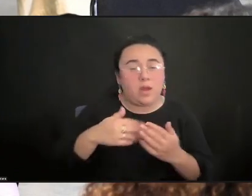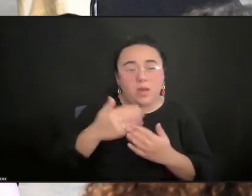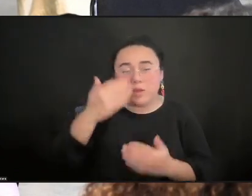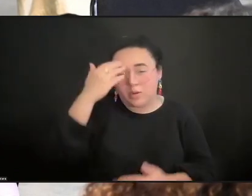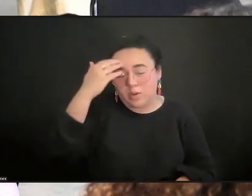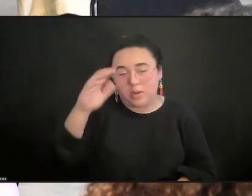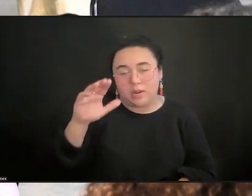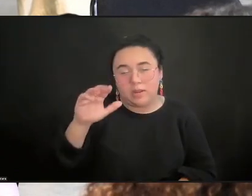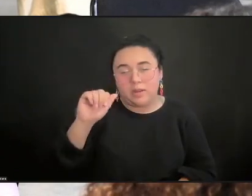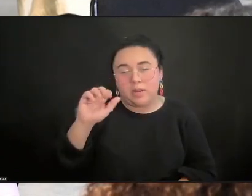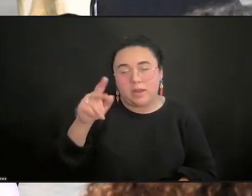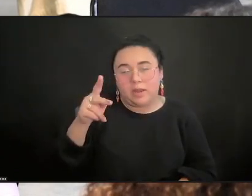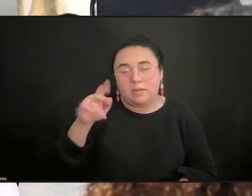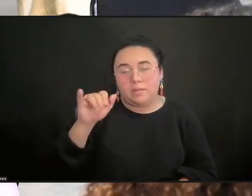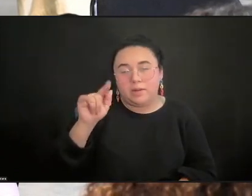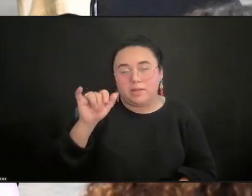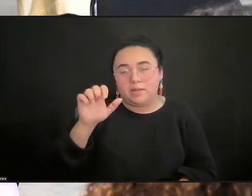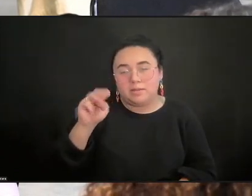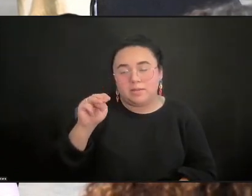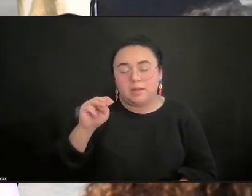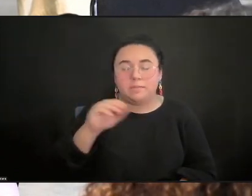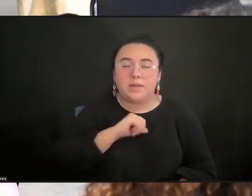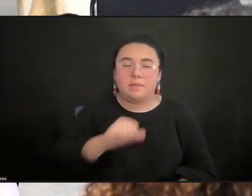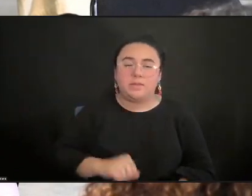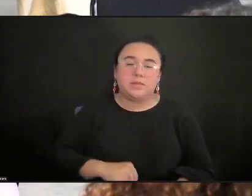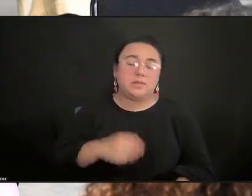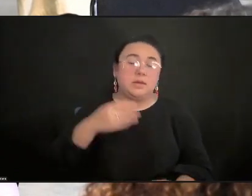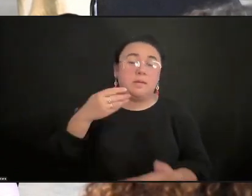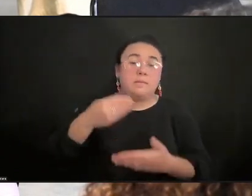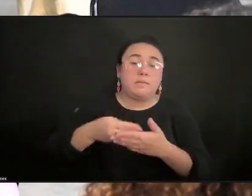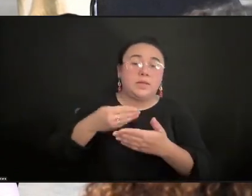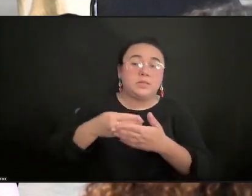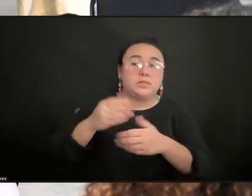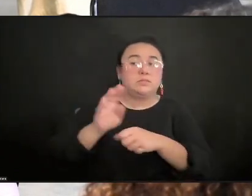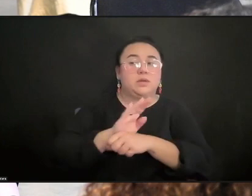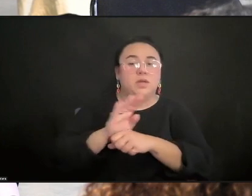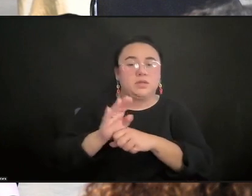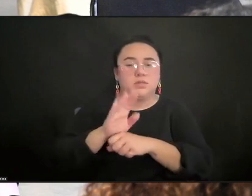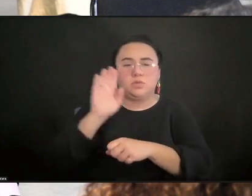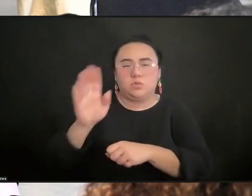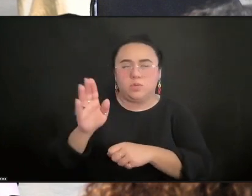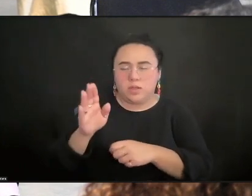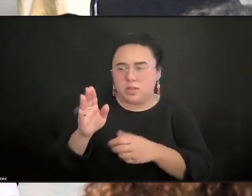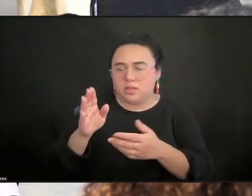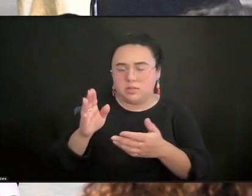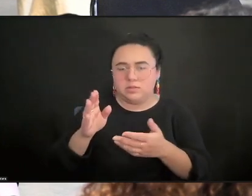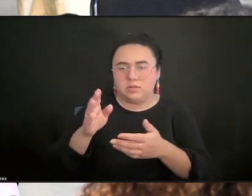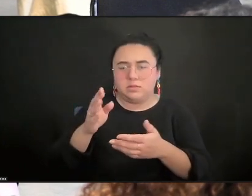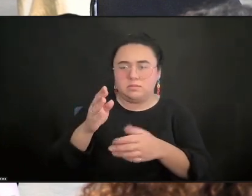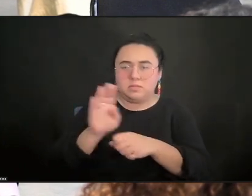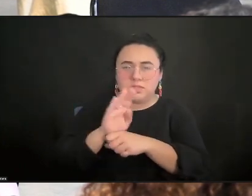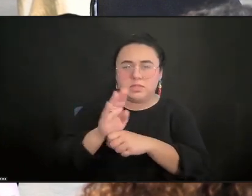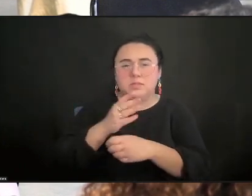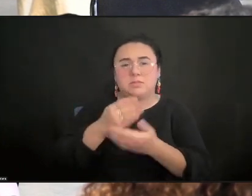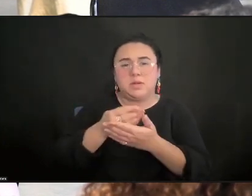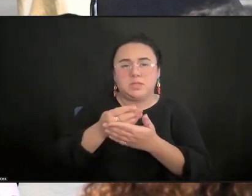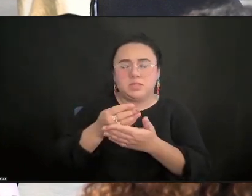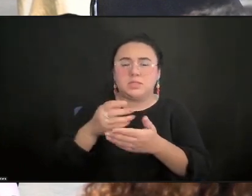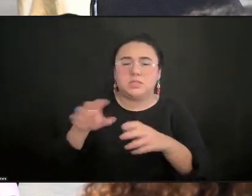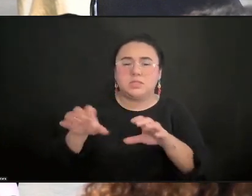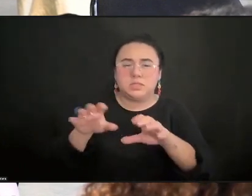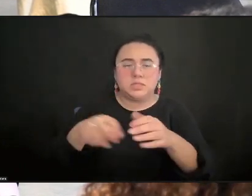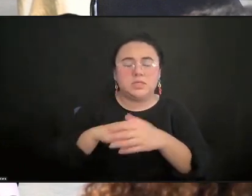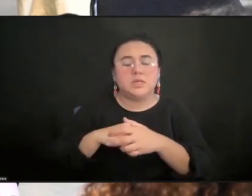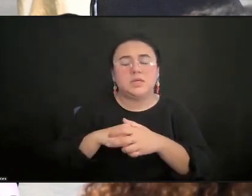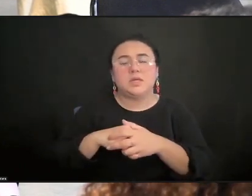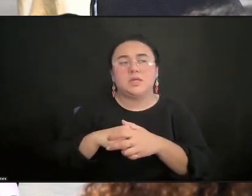are not going to solve all of the problems that we've been feeling for decades. What could help solve problems is capital and